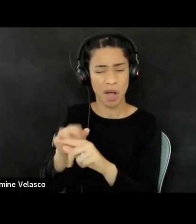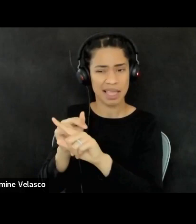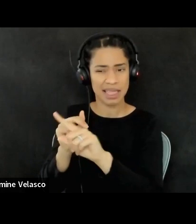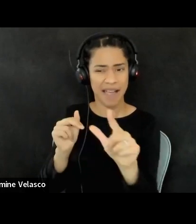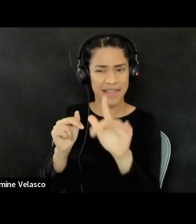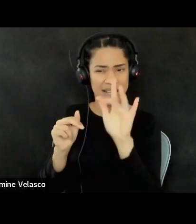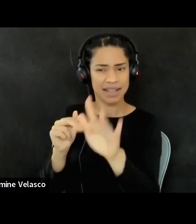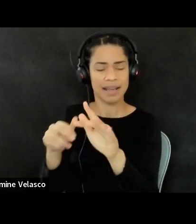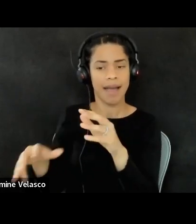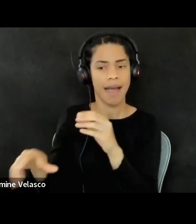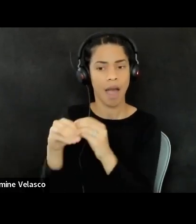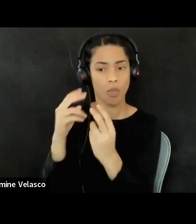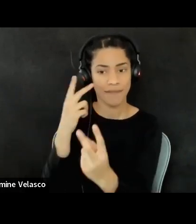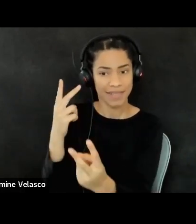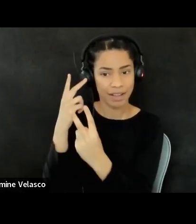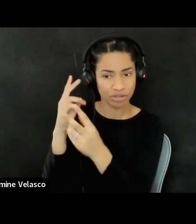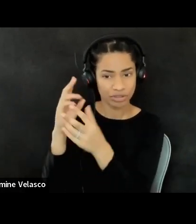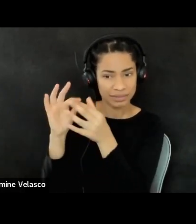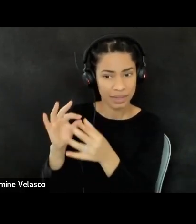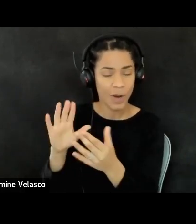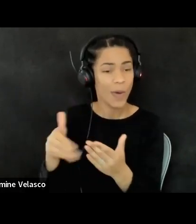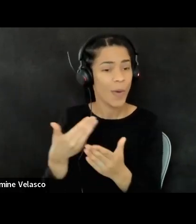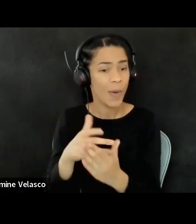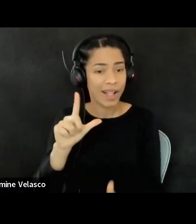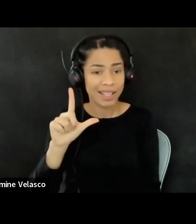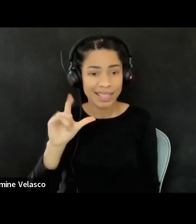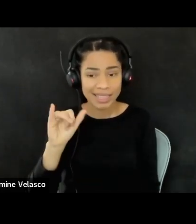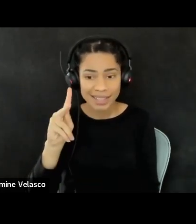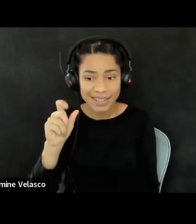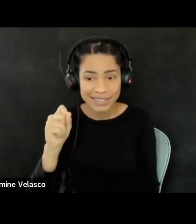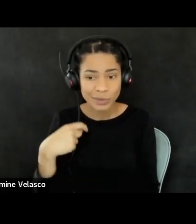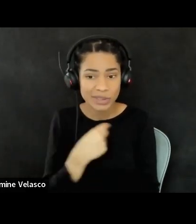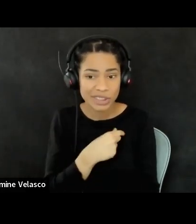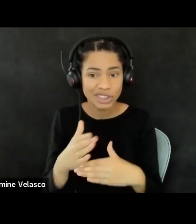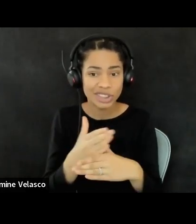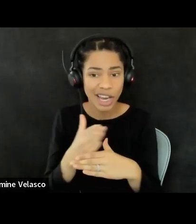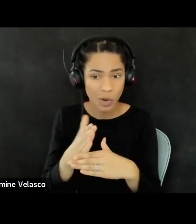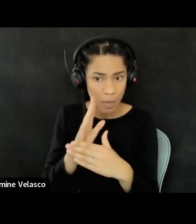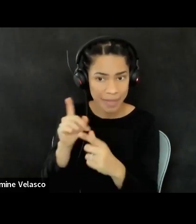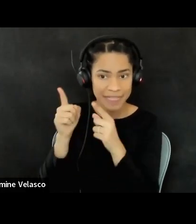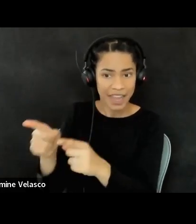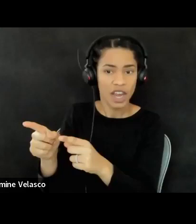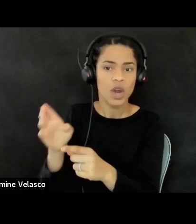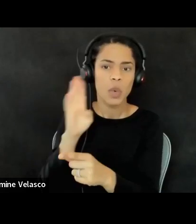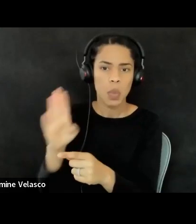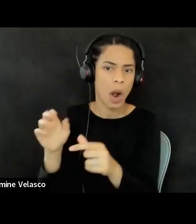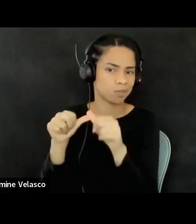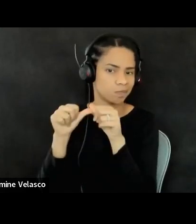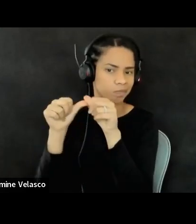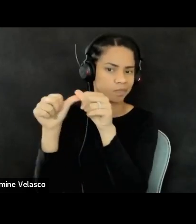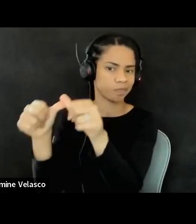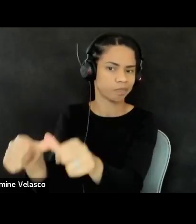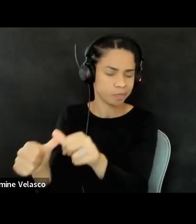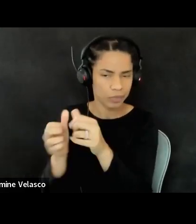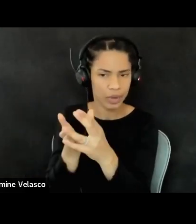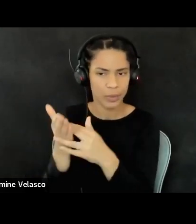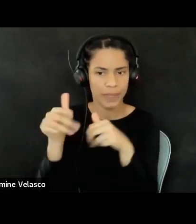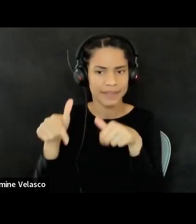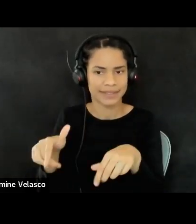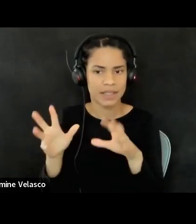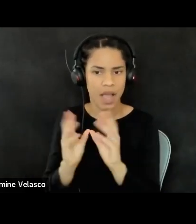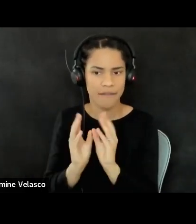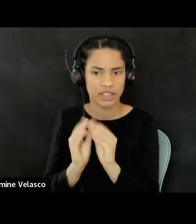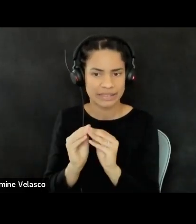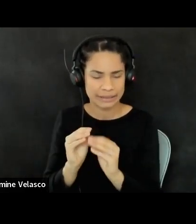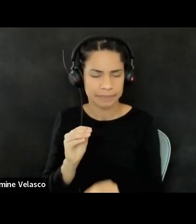add reflections. Um, a lot of the links that were shared today are in there. Those will be evergreen throughout the conference. So, um, you